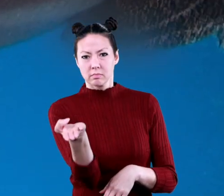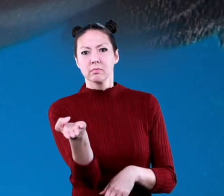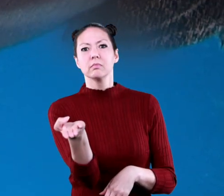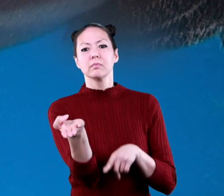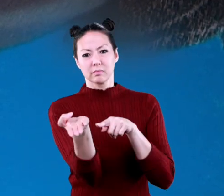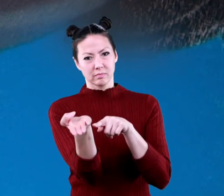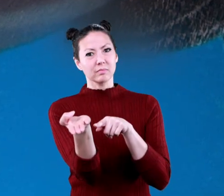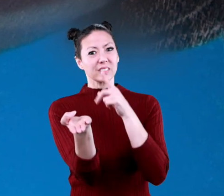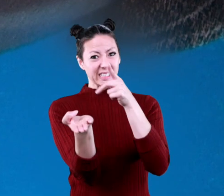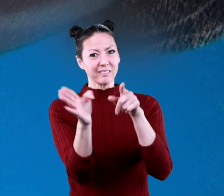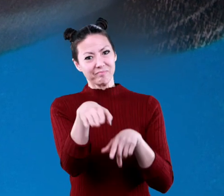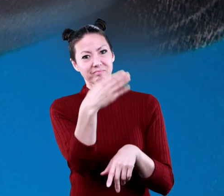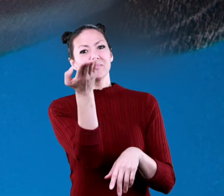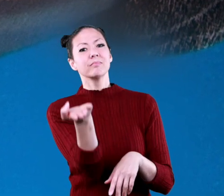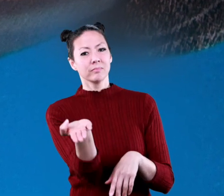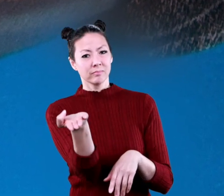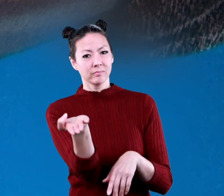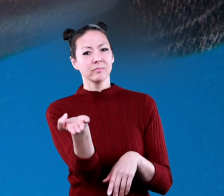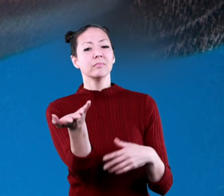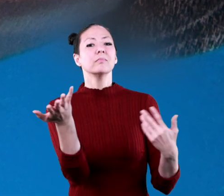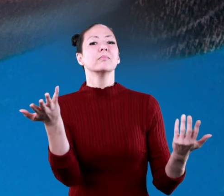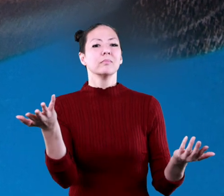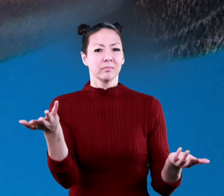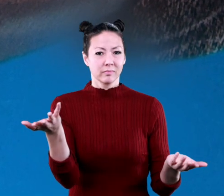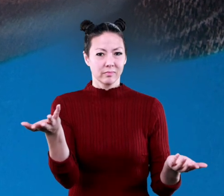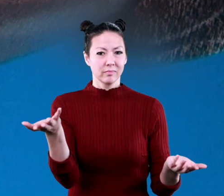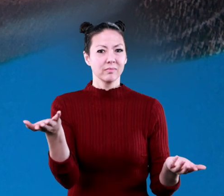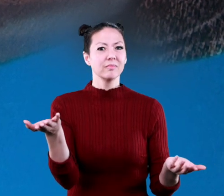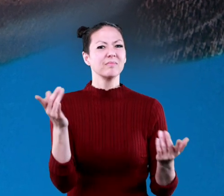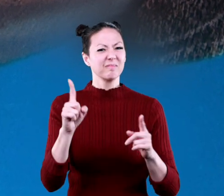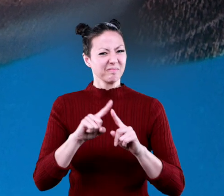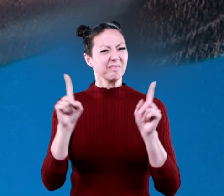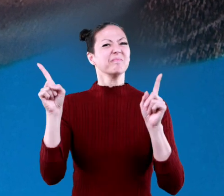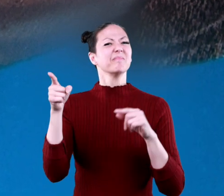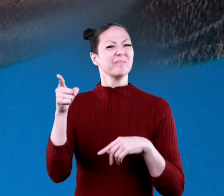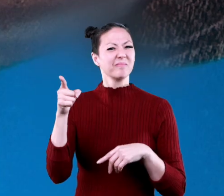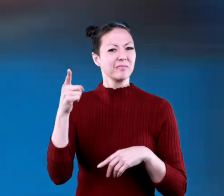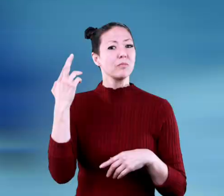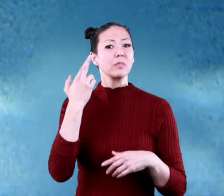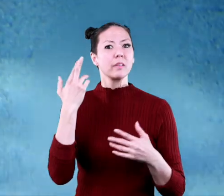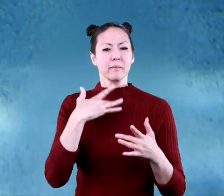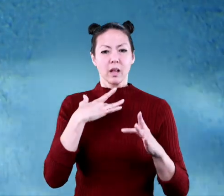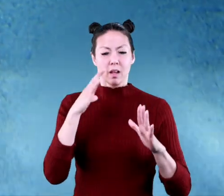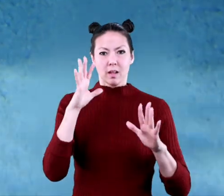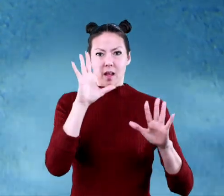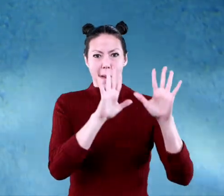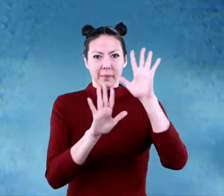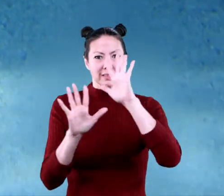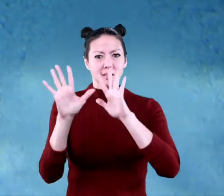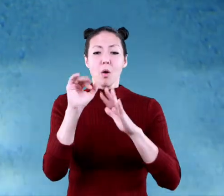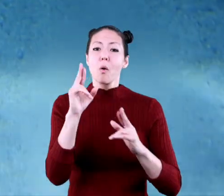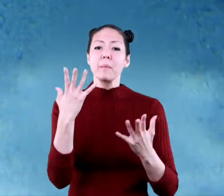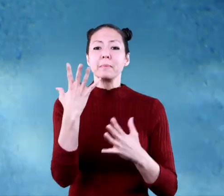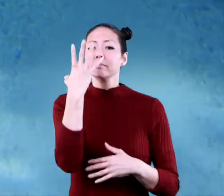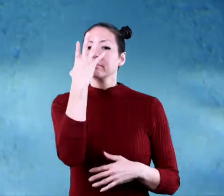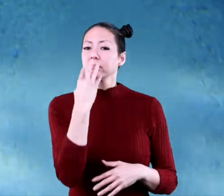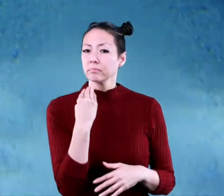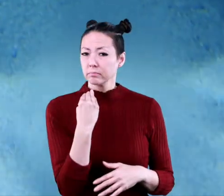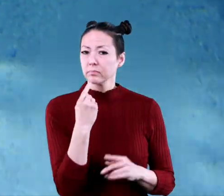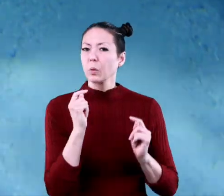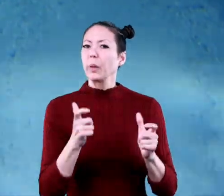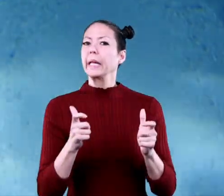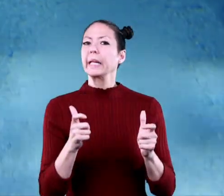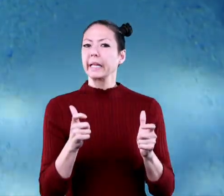Tonic e-mobility makes sharks go into a trance-like state, almost like they've been hypnotized, or have taken a quick nap.